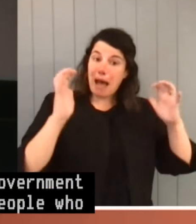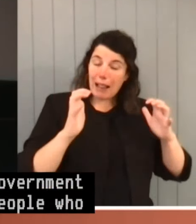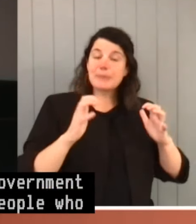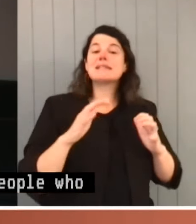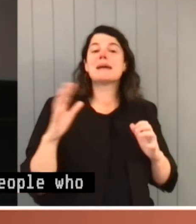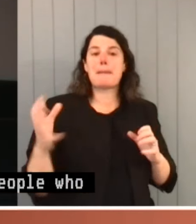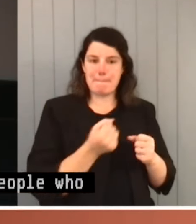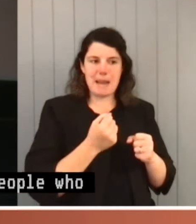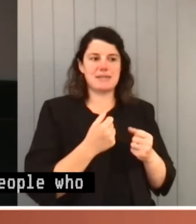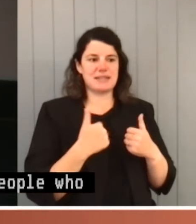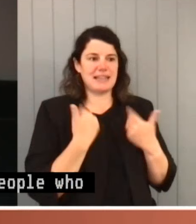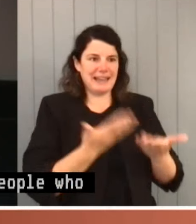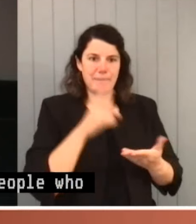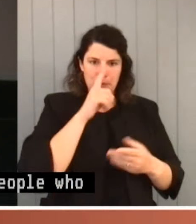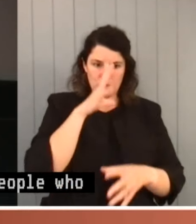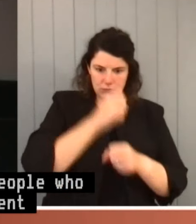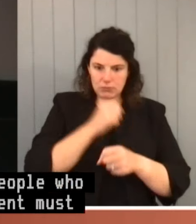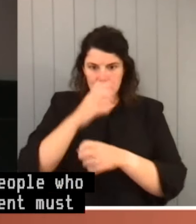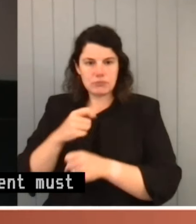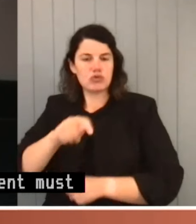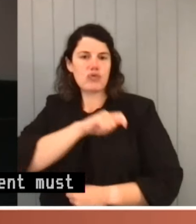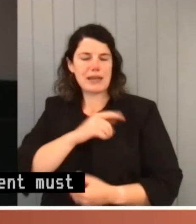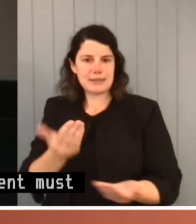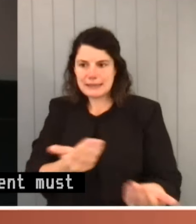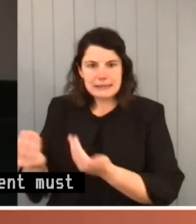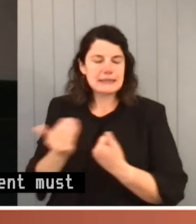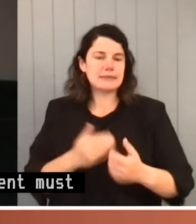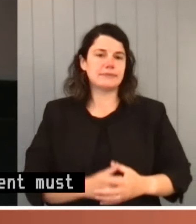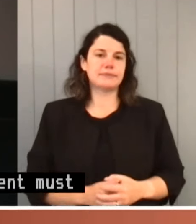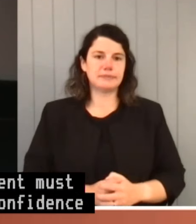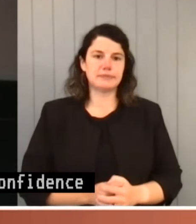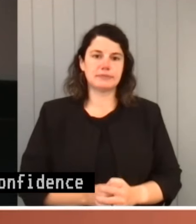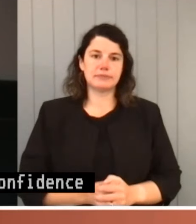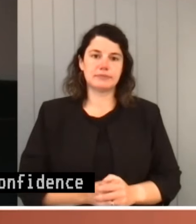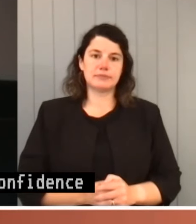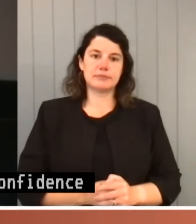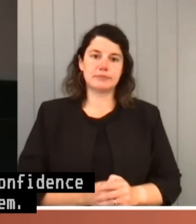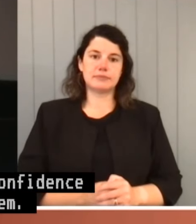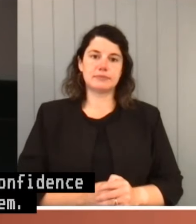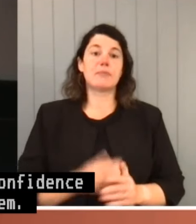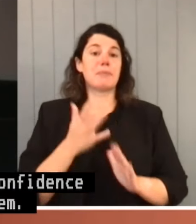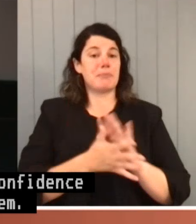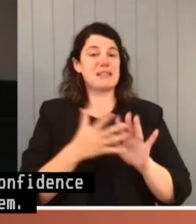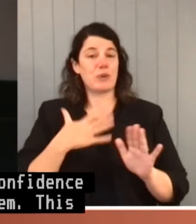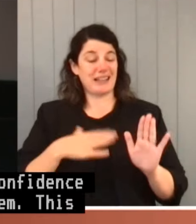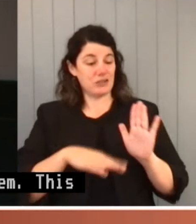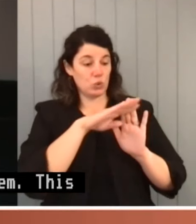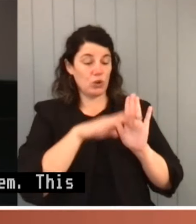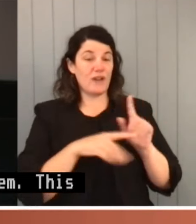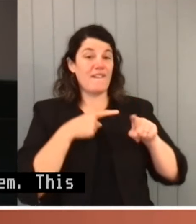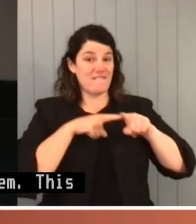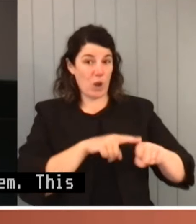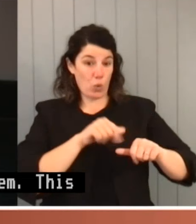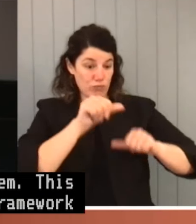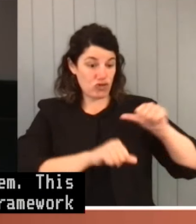the confidence of the people who elect them. This requires a basic ethical framework for the discharge of their functions.